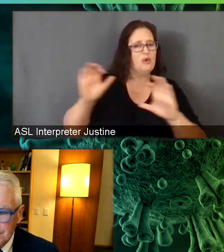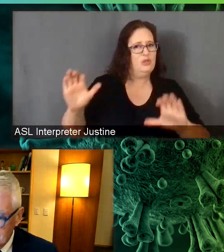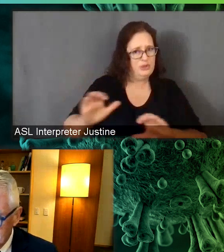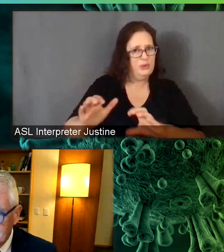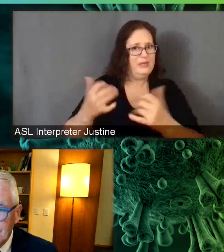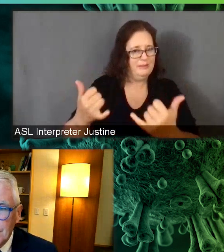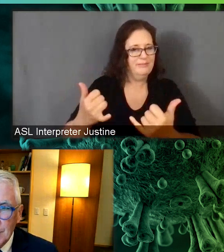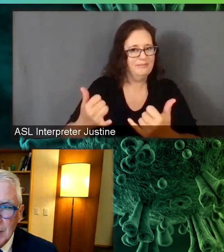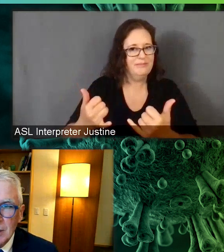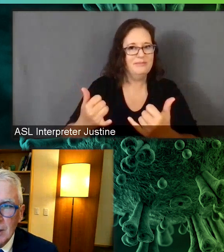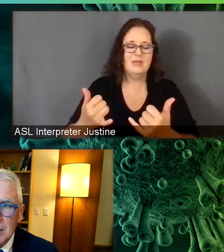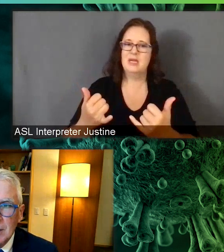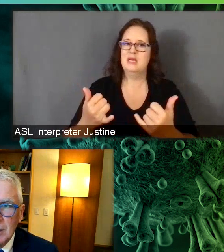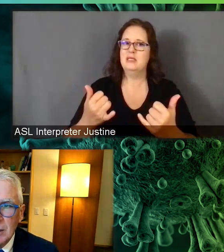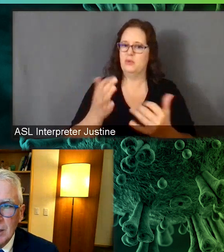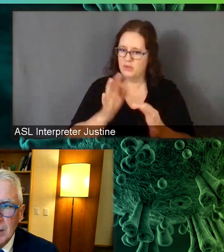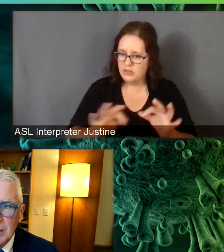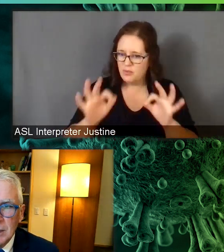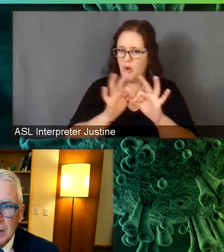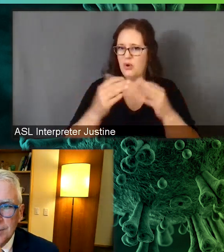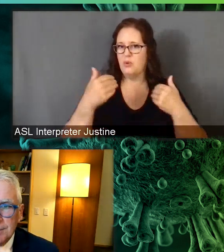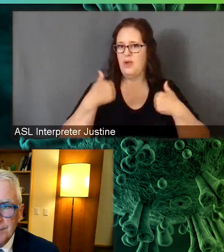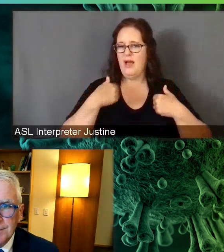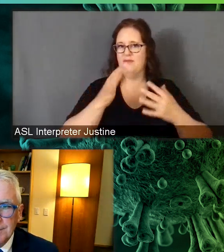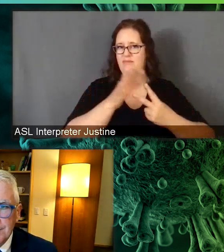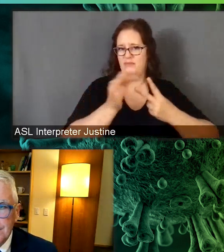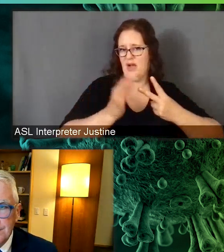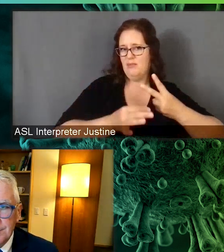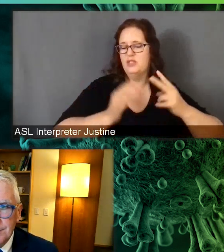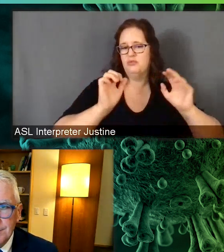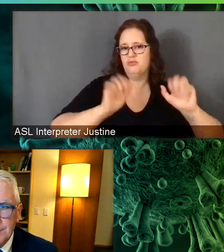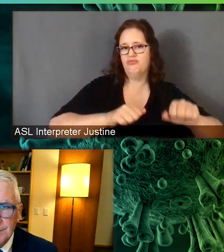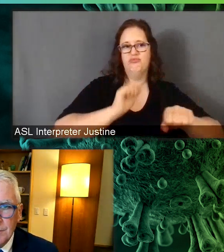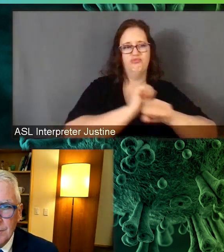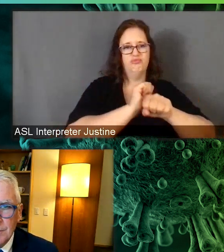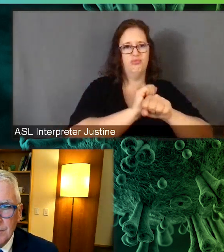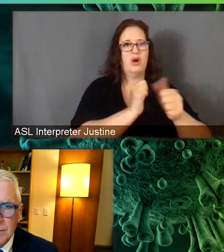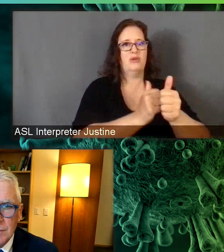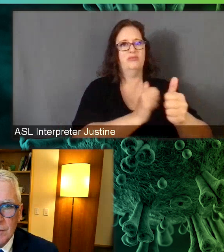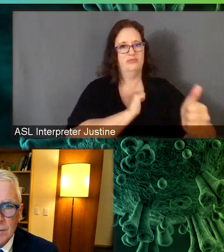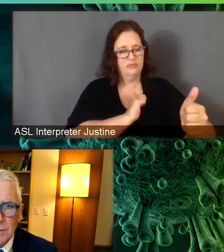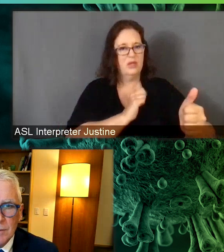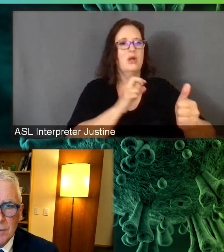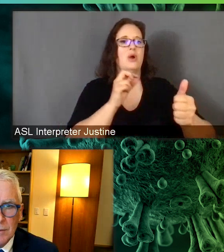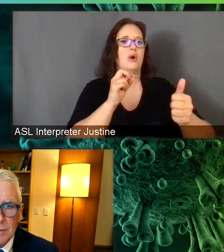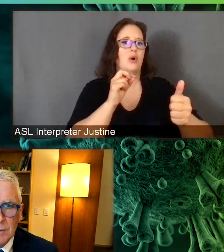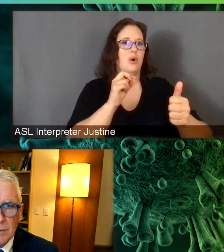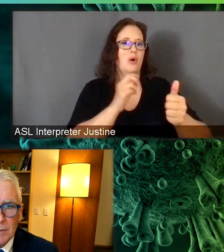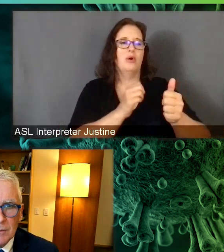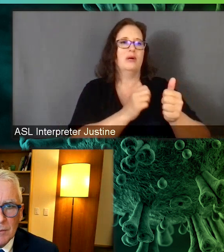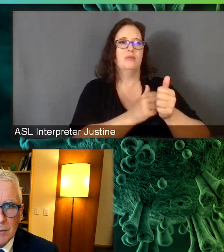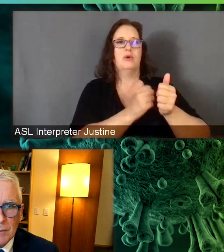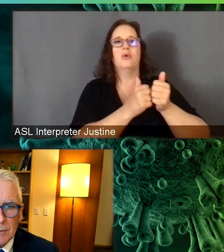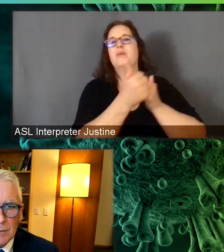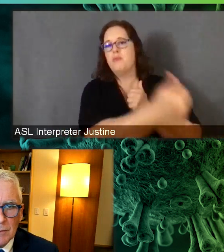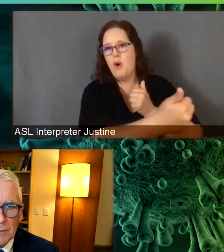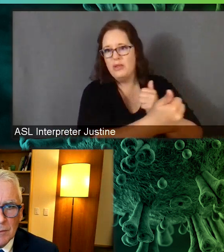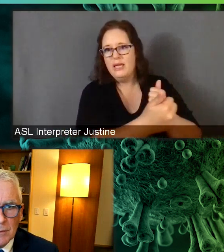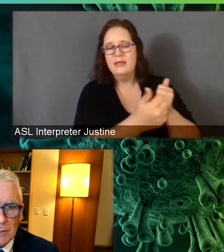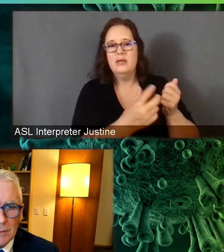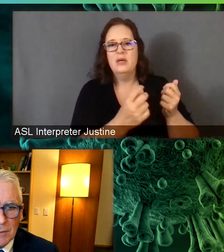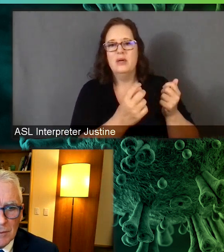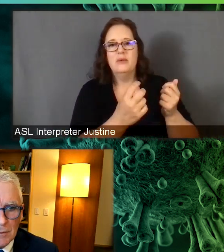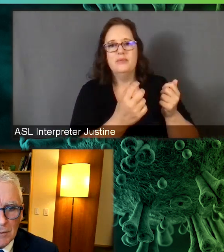have those approaches that we can fall back on for people that are able to. And for individuals that aren't able to work remotely in those occupations,